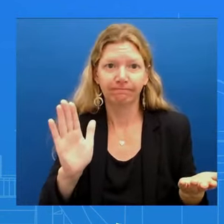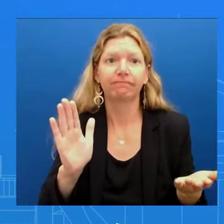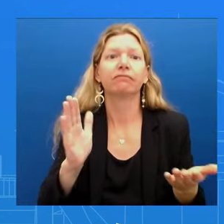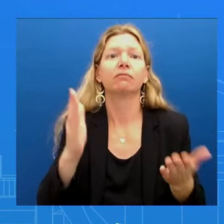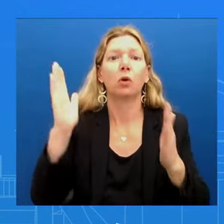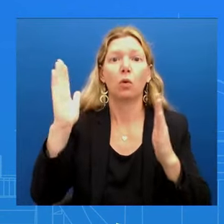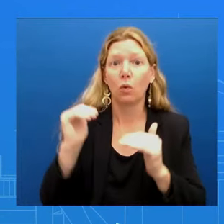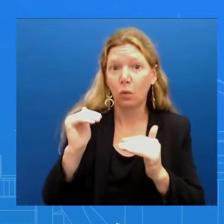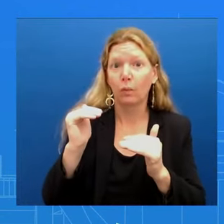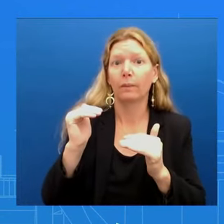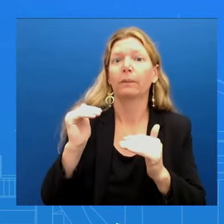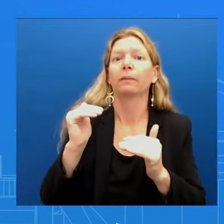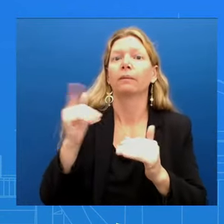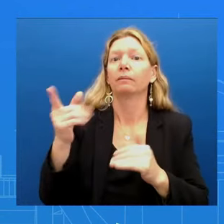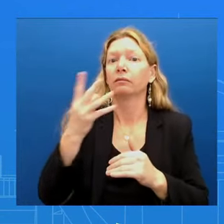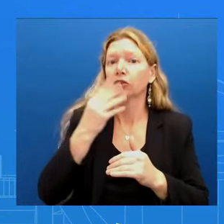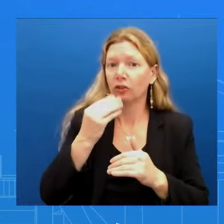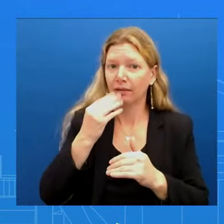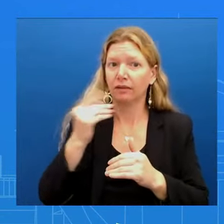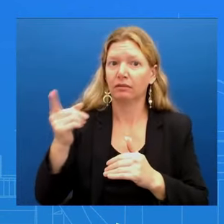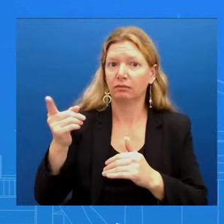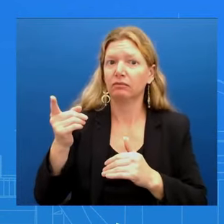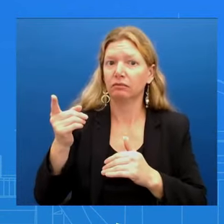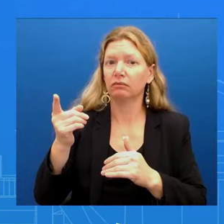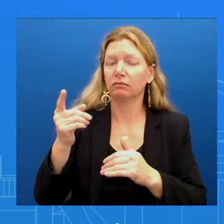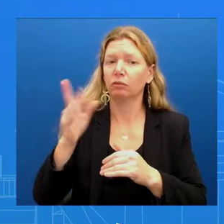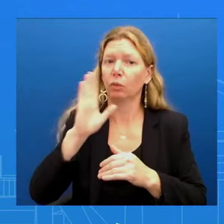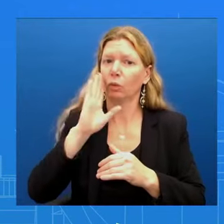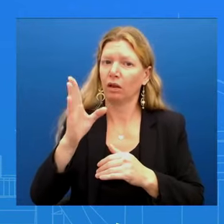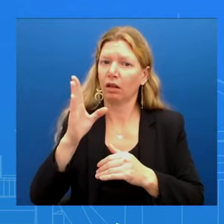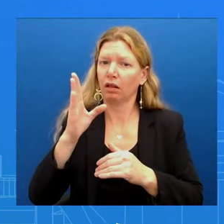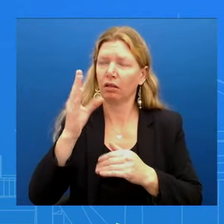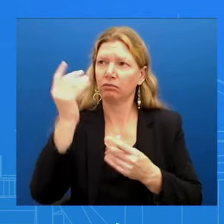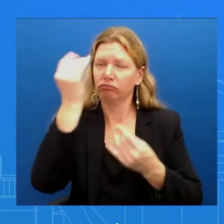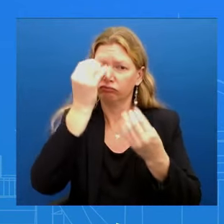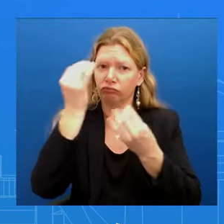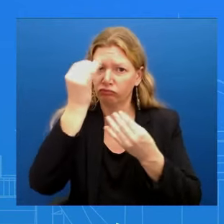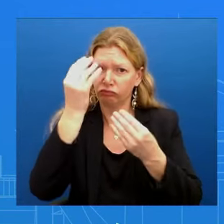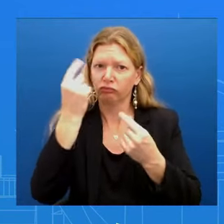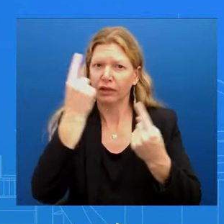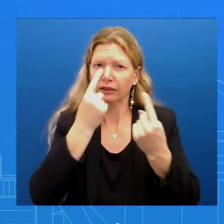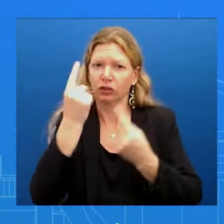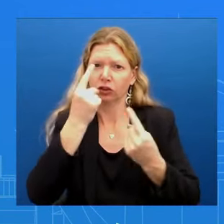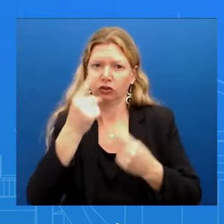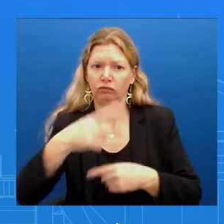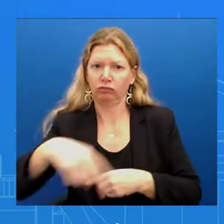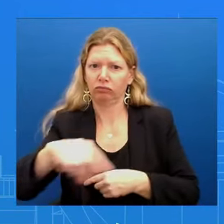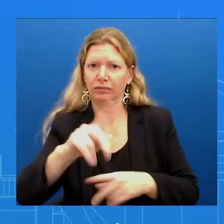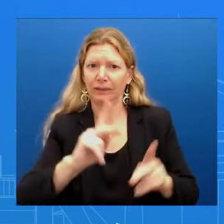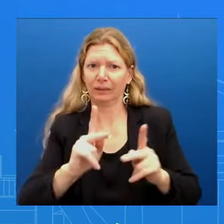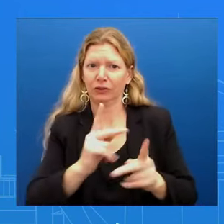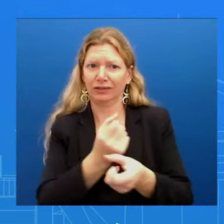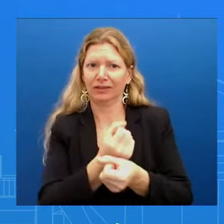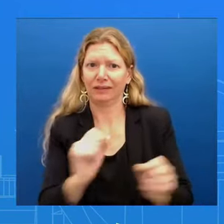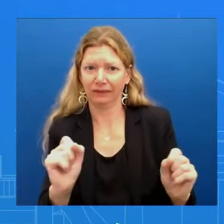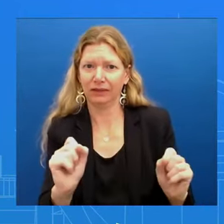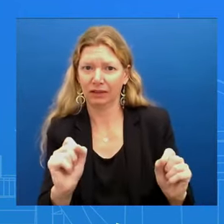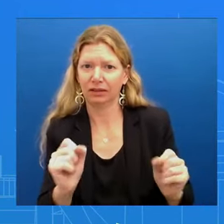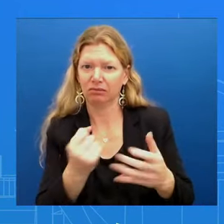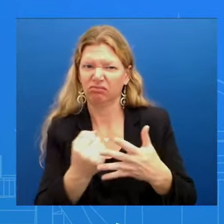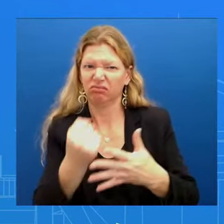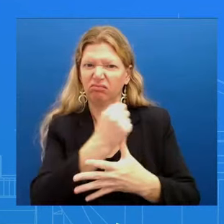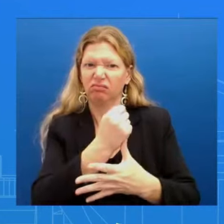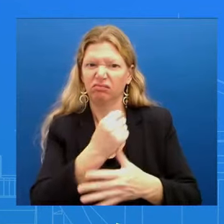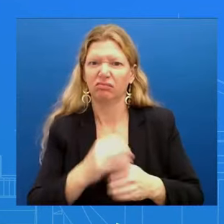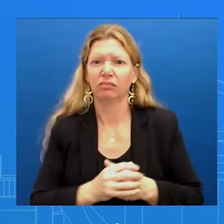safety of those civilians appropriately as they consider future operations down in Rafa So what could that look like given the situation? I can't get ahead of